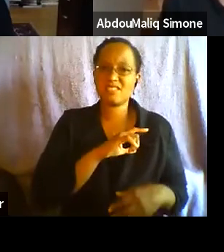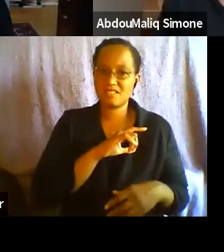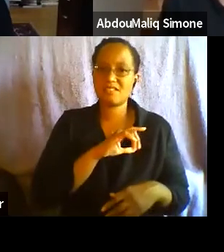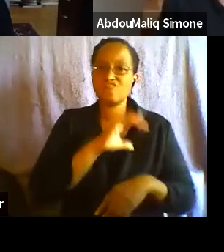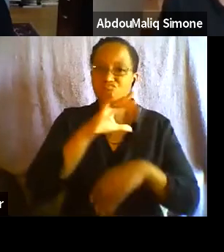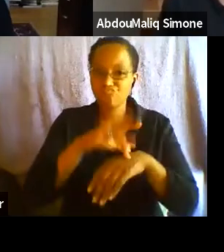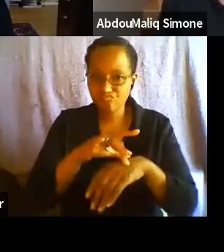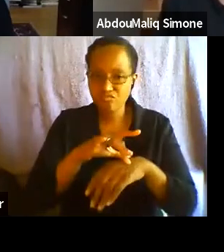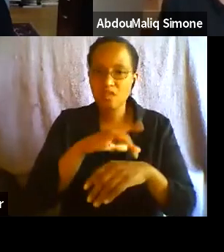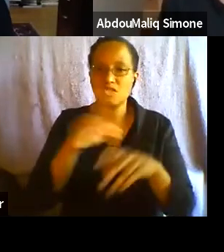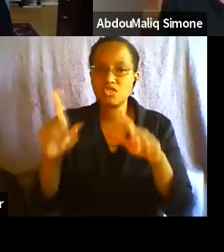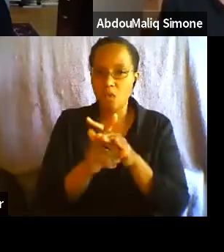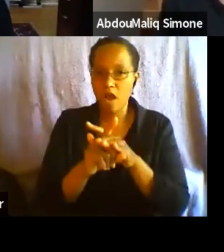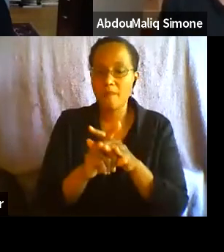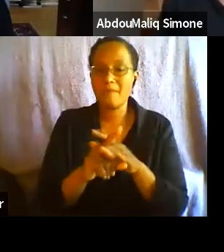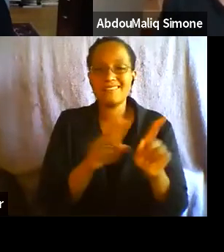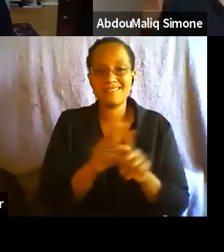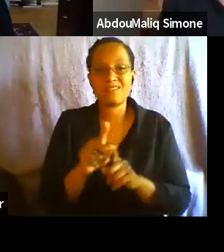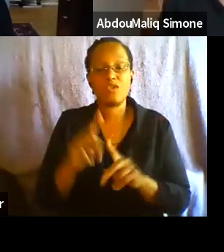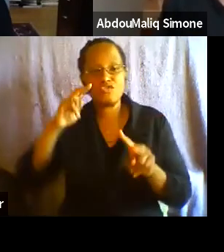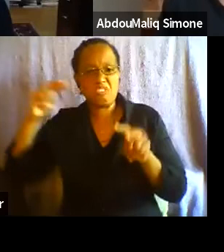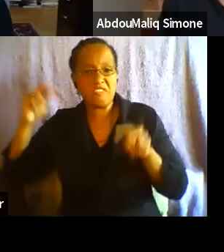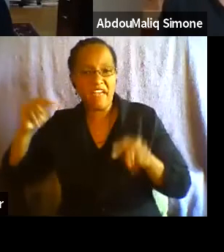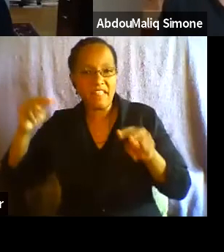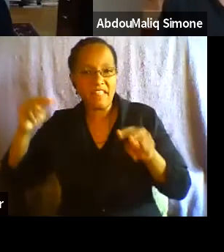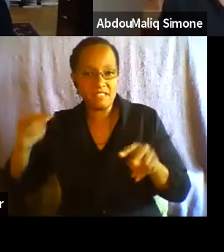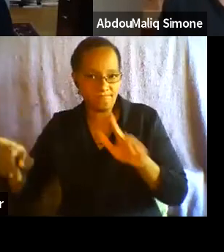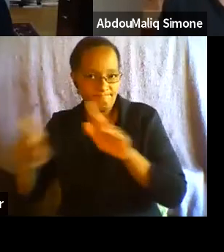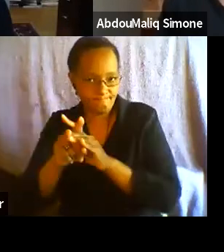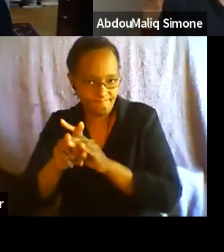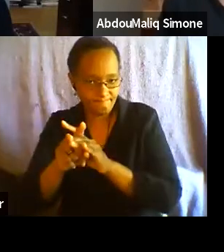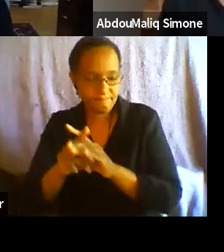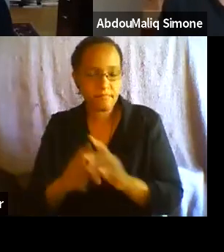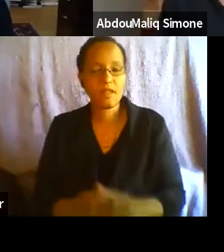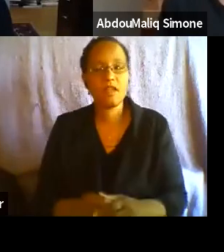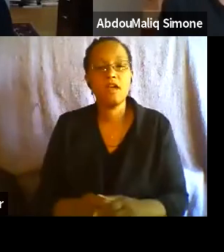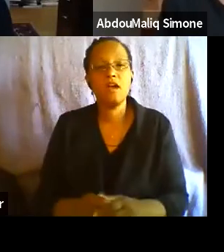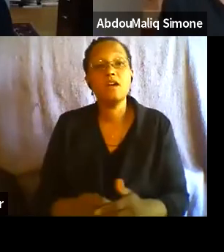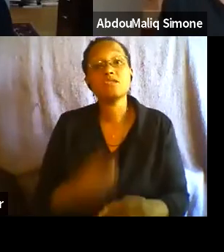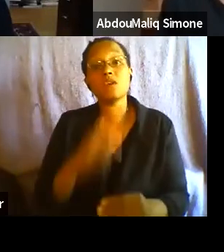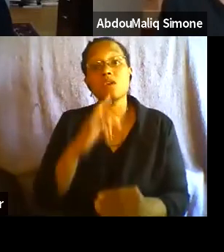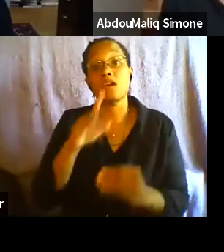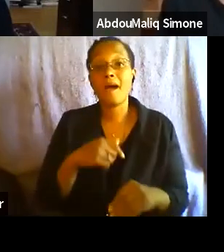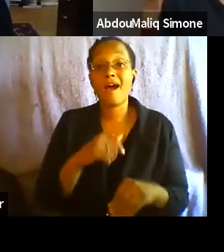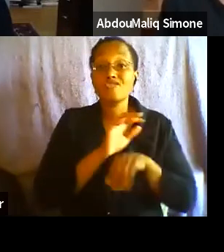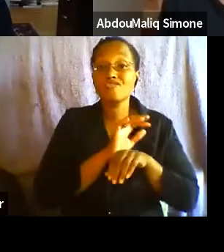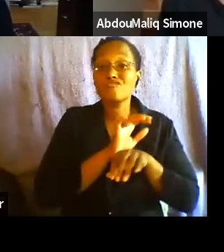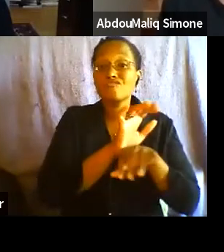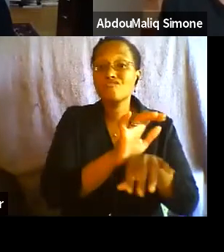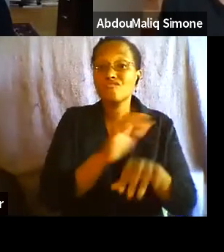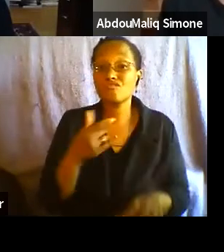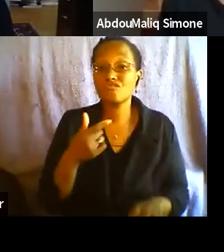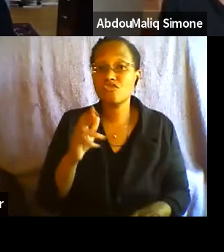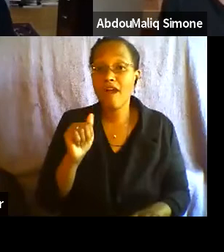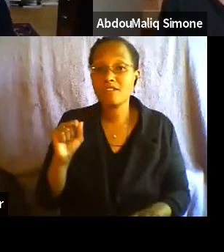in looking at these organizations that are grassroots and very local, is to think of where race fits